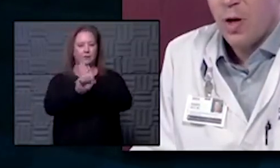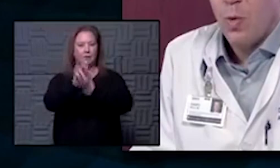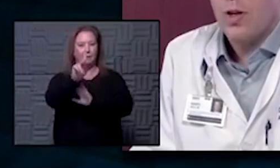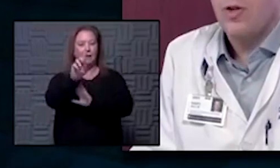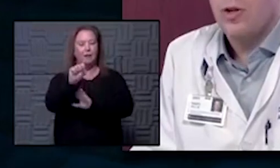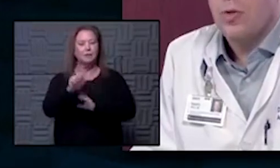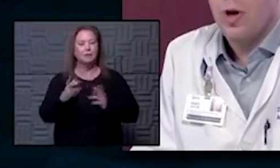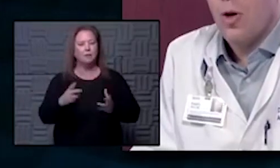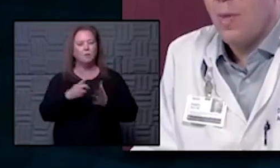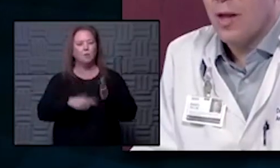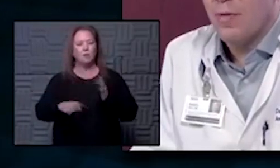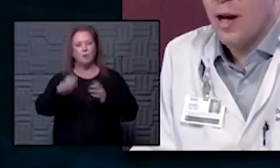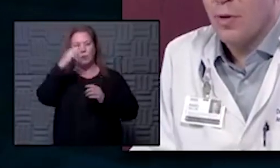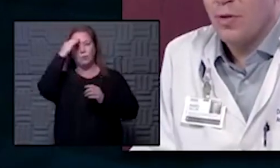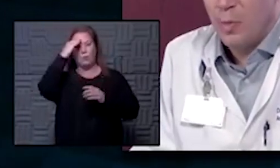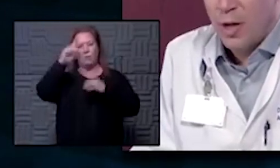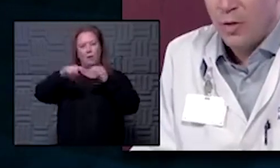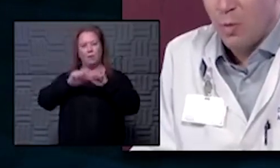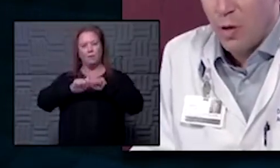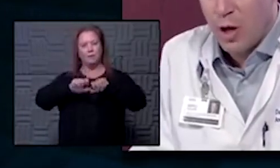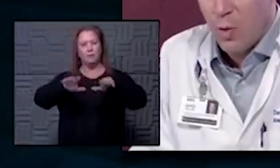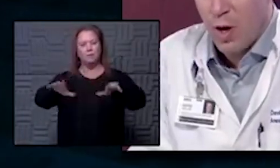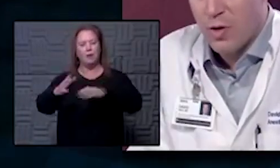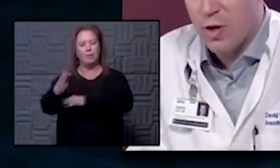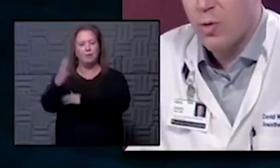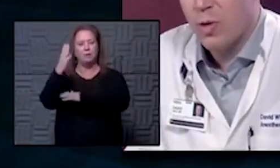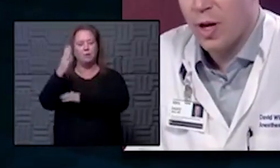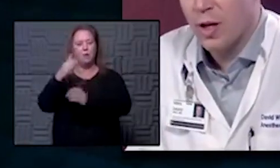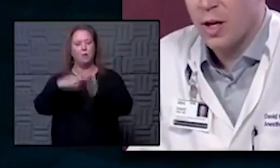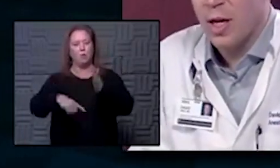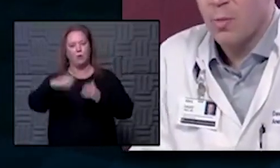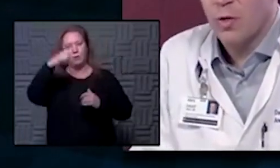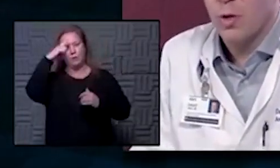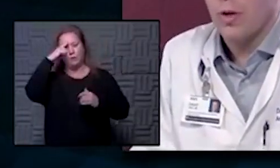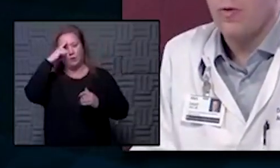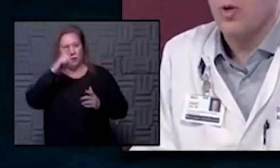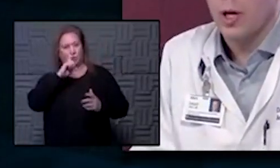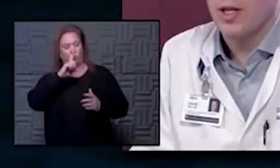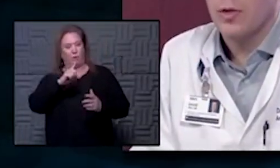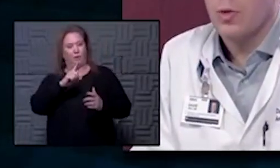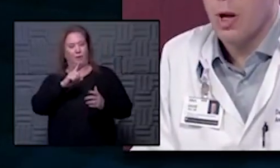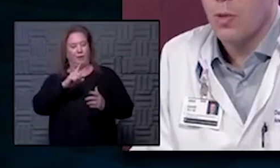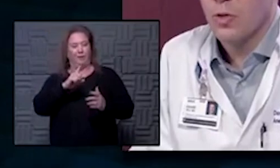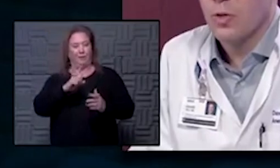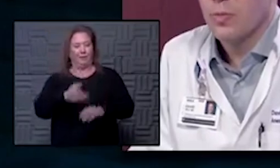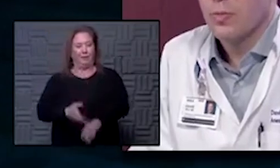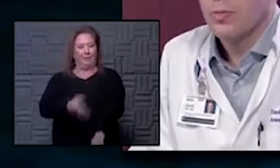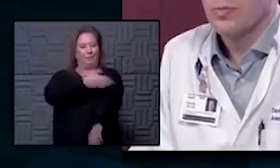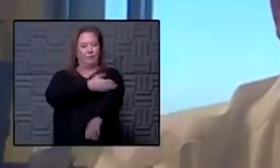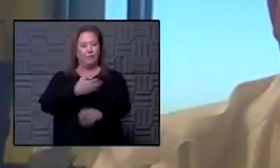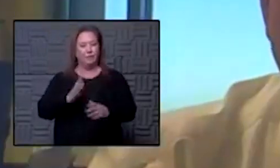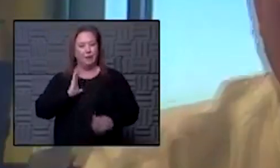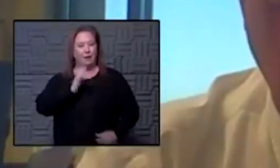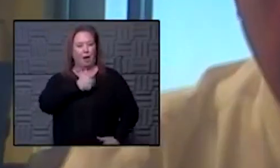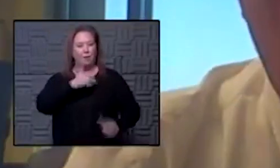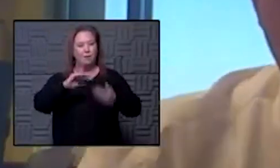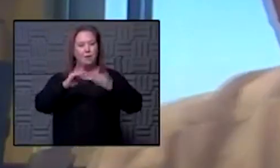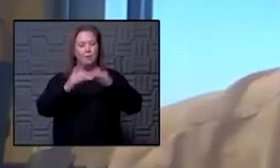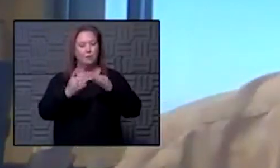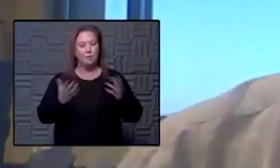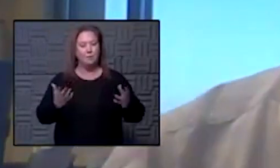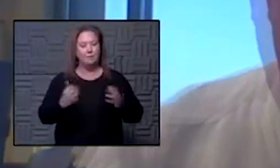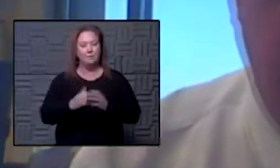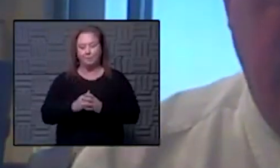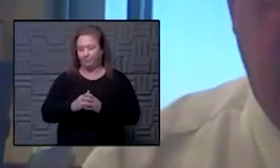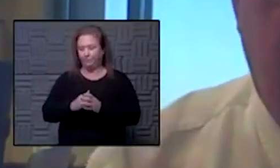What what do you know about the virus spread this morning and what do you think is really fueling these new numbers? Well